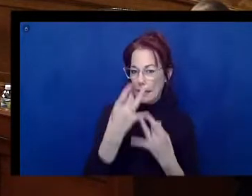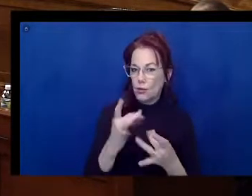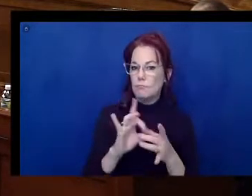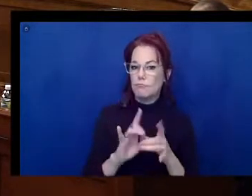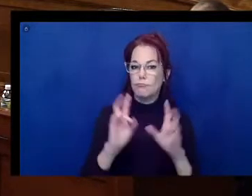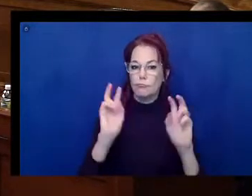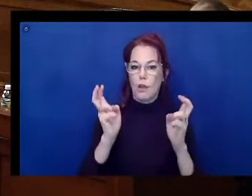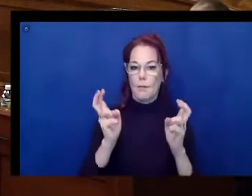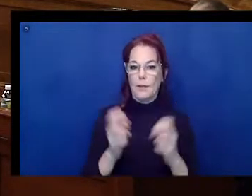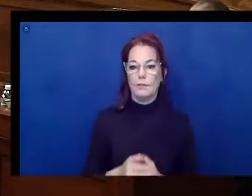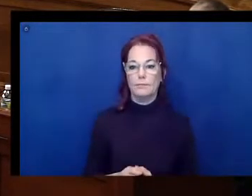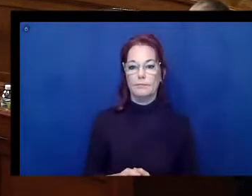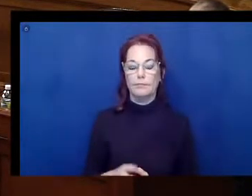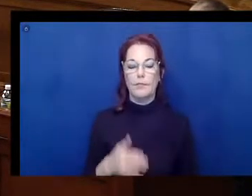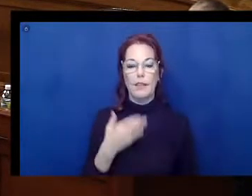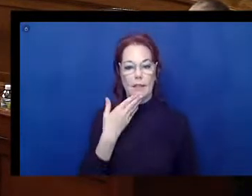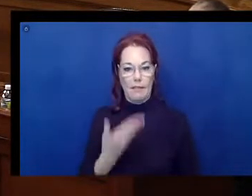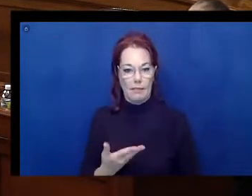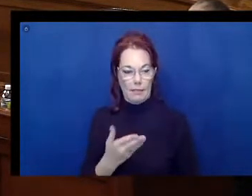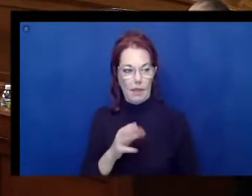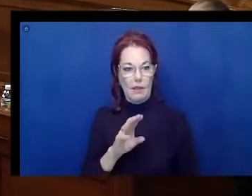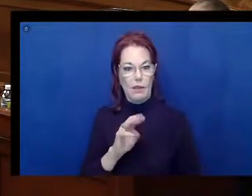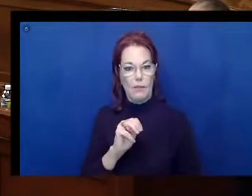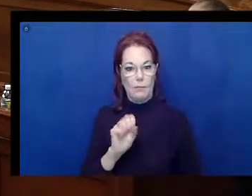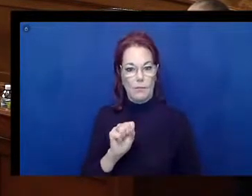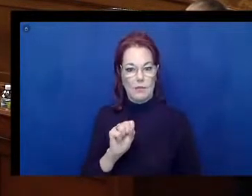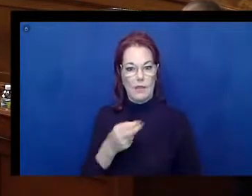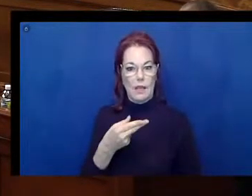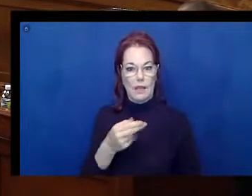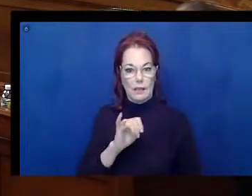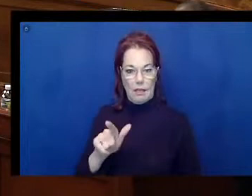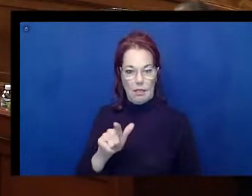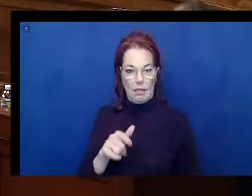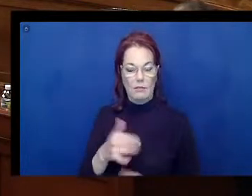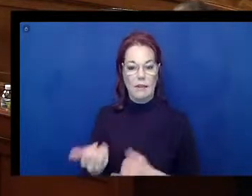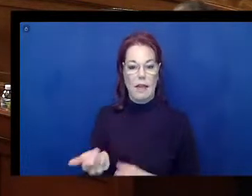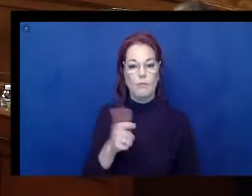Thank you, Ms. Hill, for your testimony. Mr. Lewis, you may begin your statement.